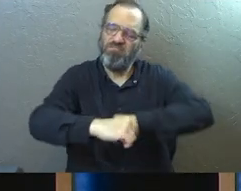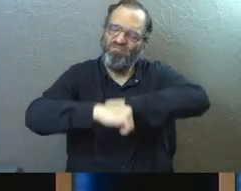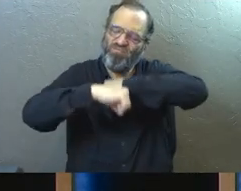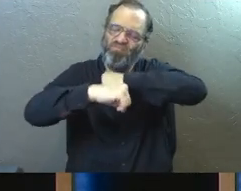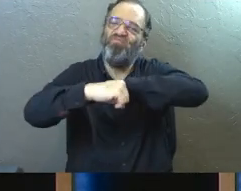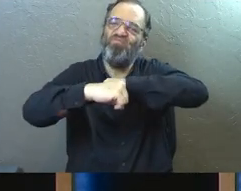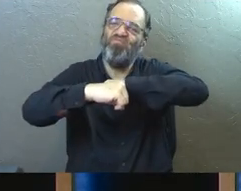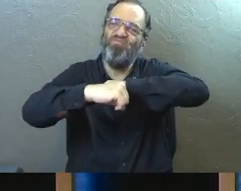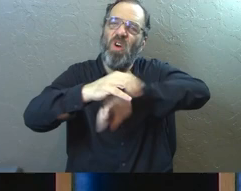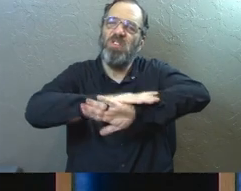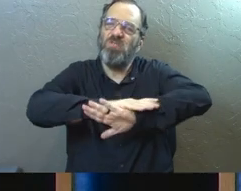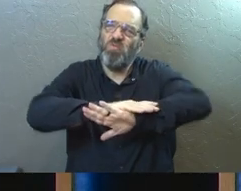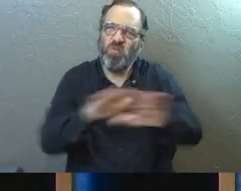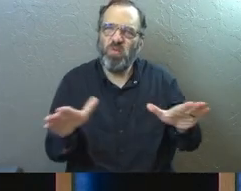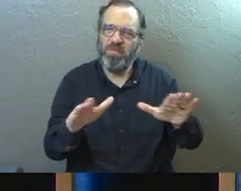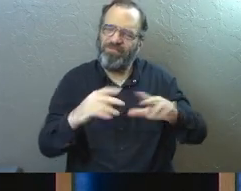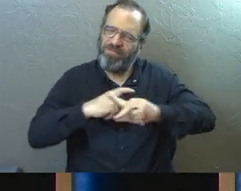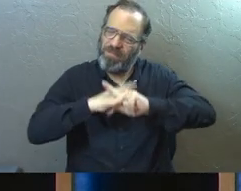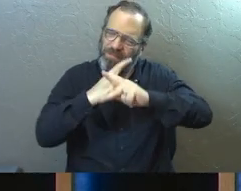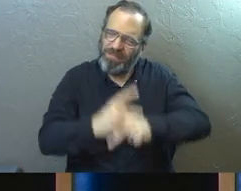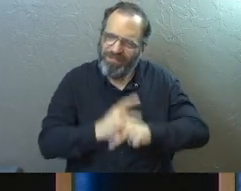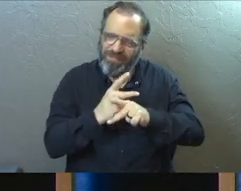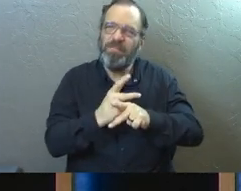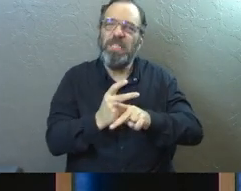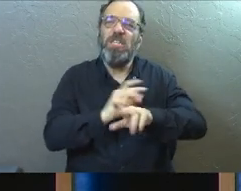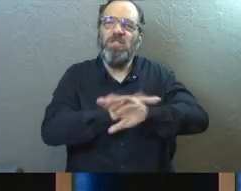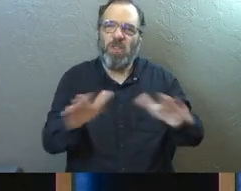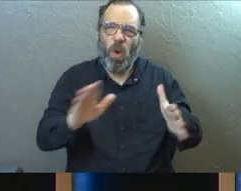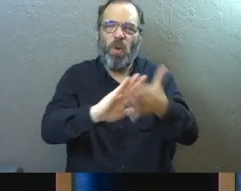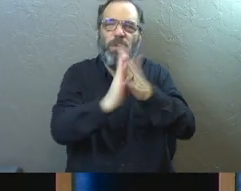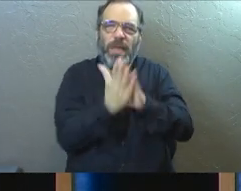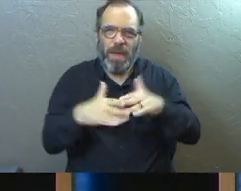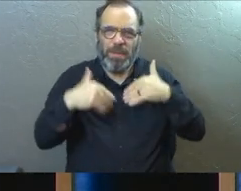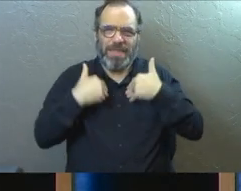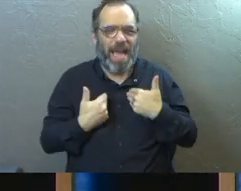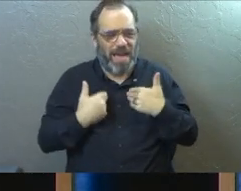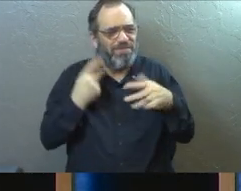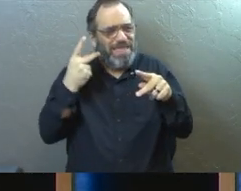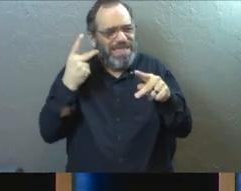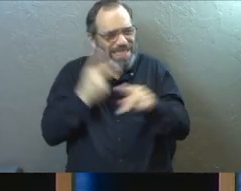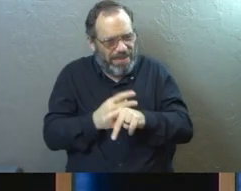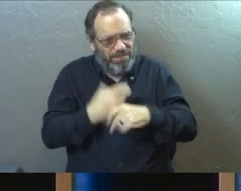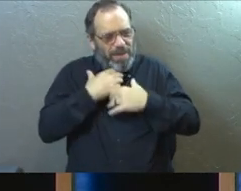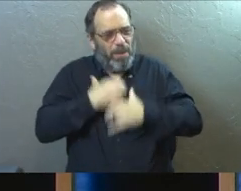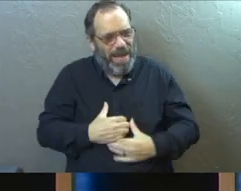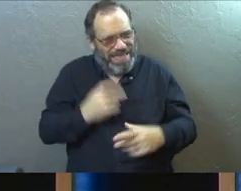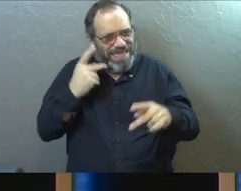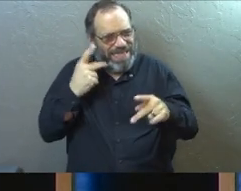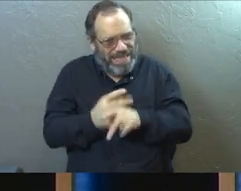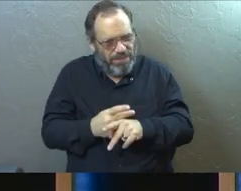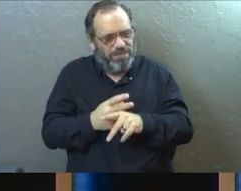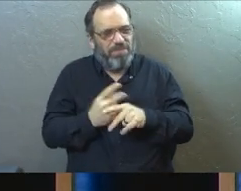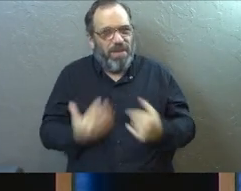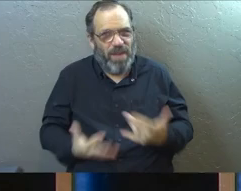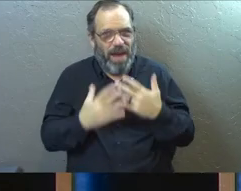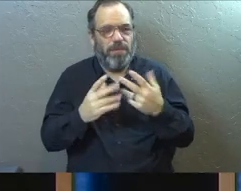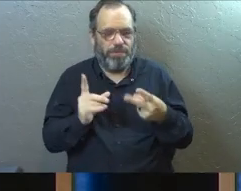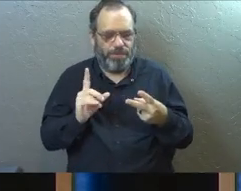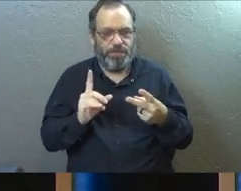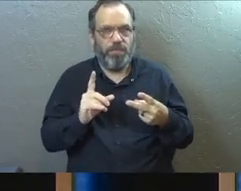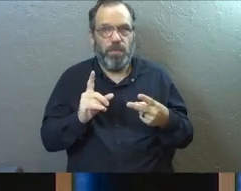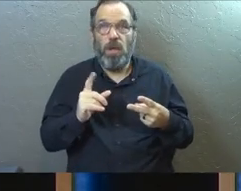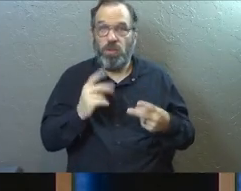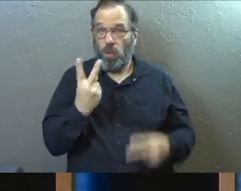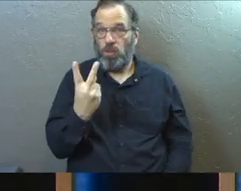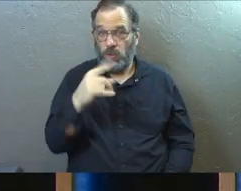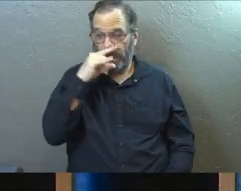against that. We need to be careful about that. Don't get tired. Keep that passion. Keep that fire. I was thinking about,